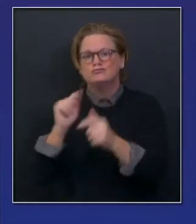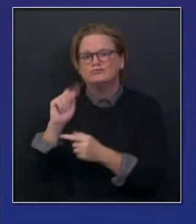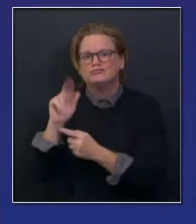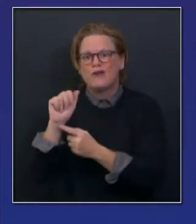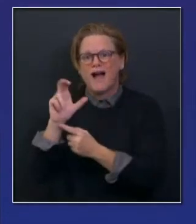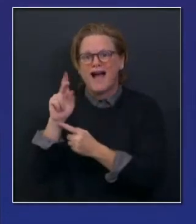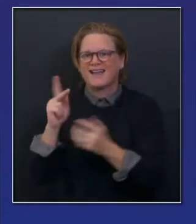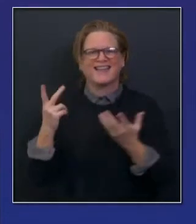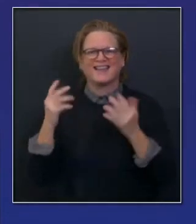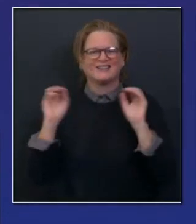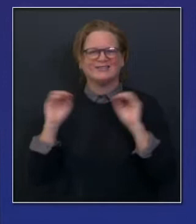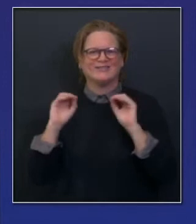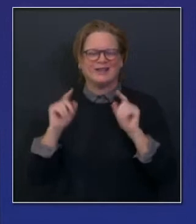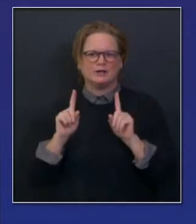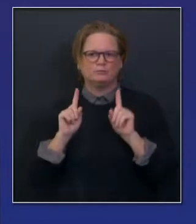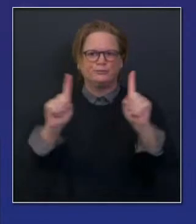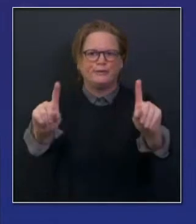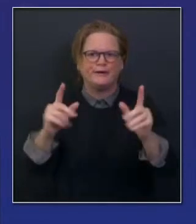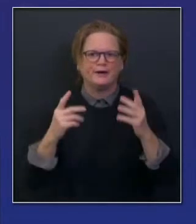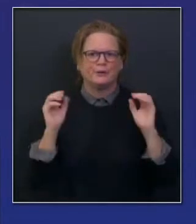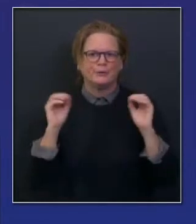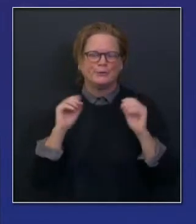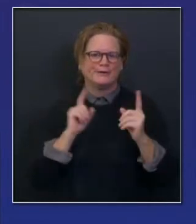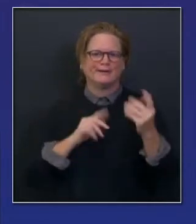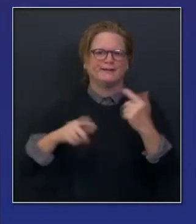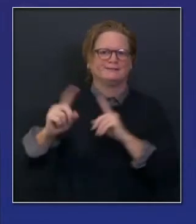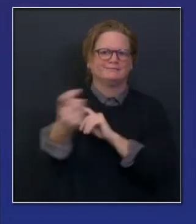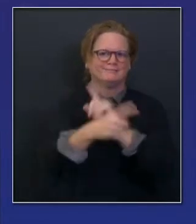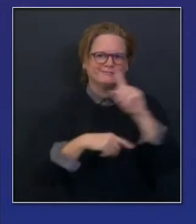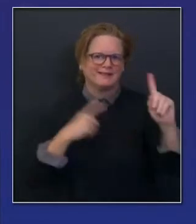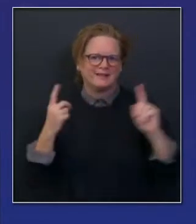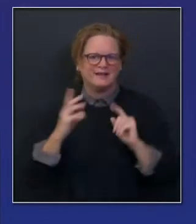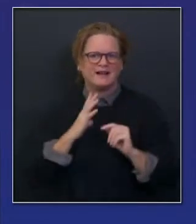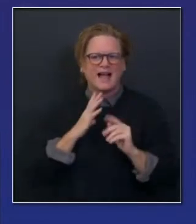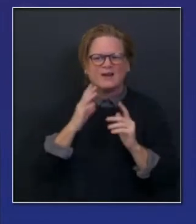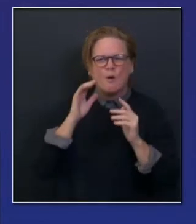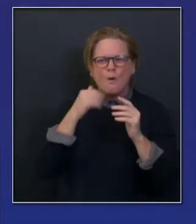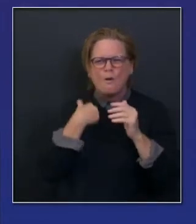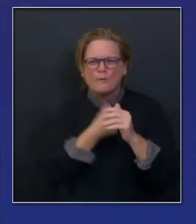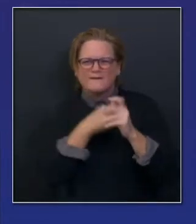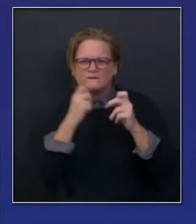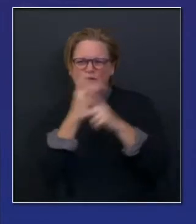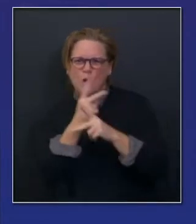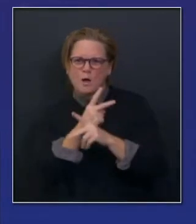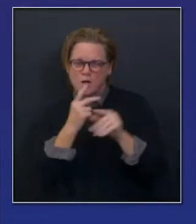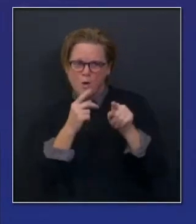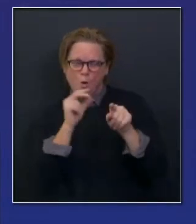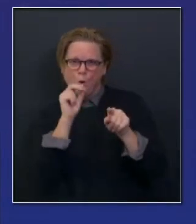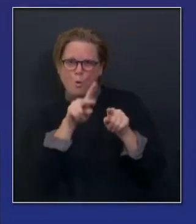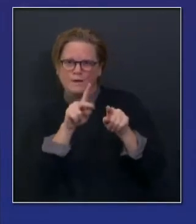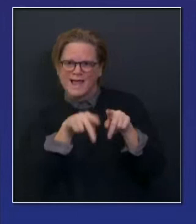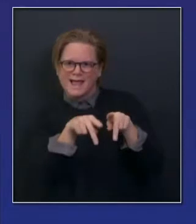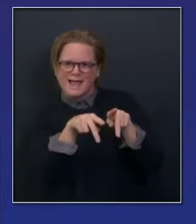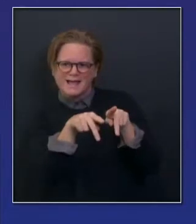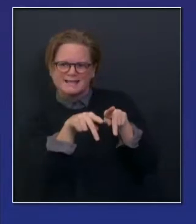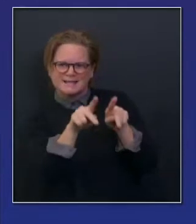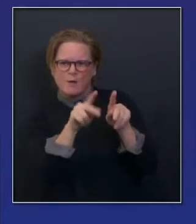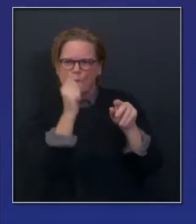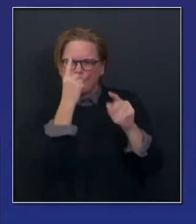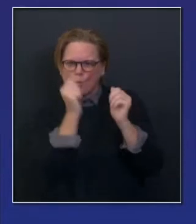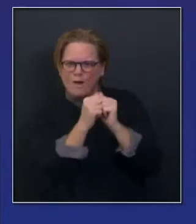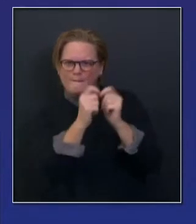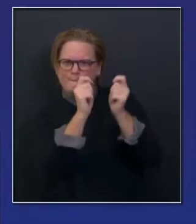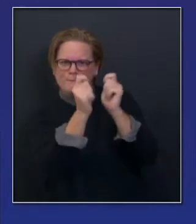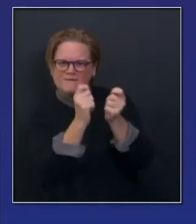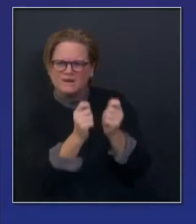talked about resuming with modifications by 25th of January at the earliest. We